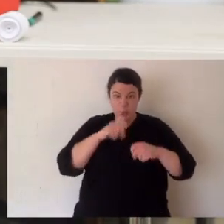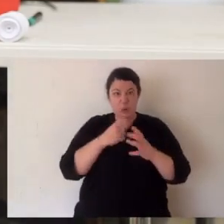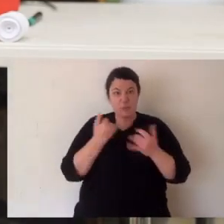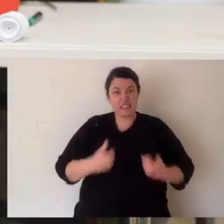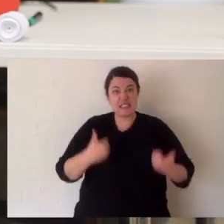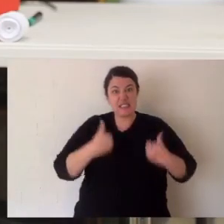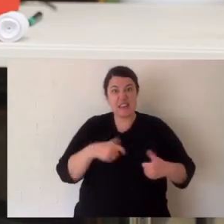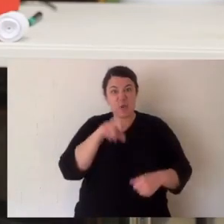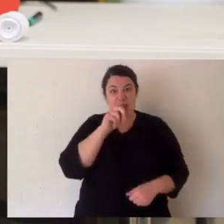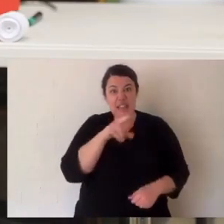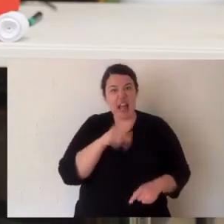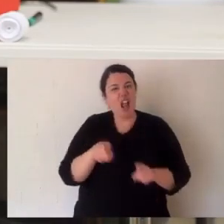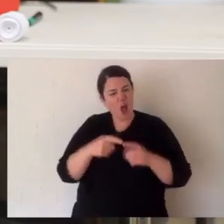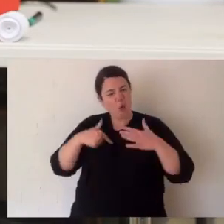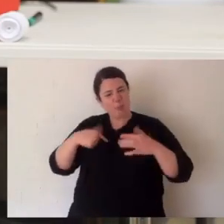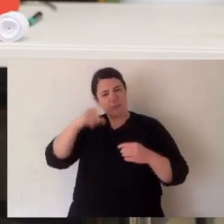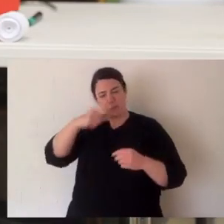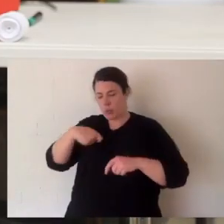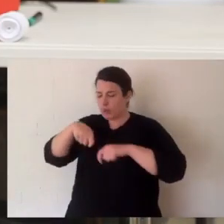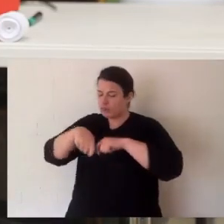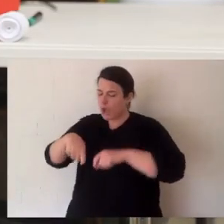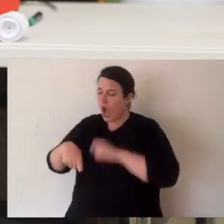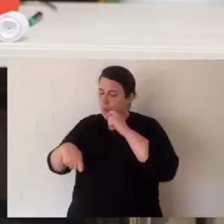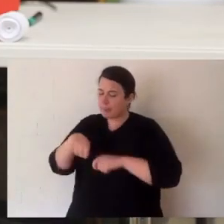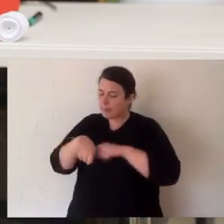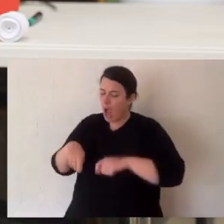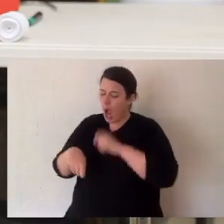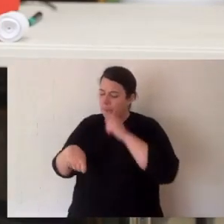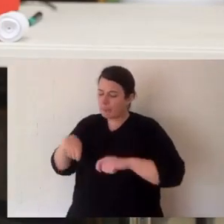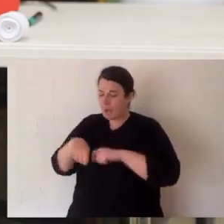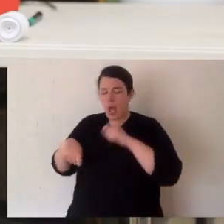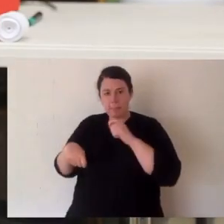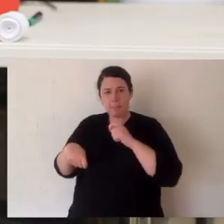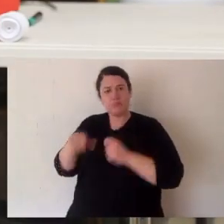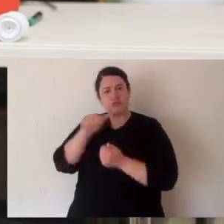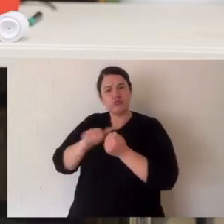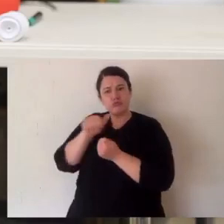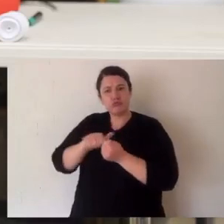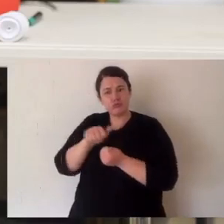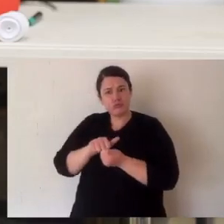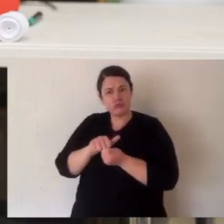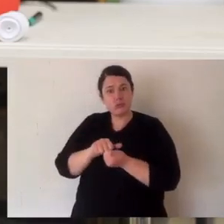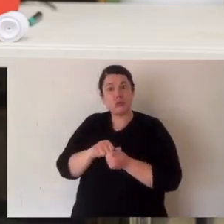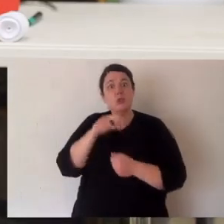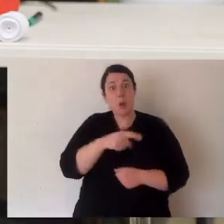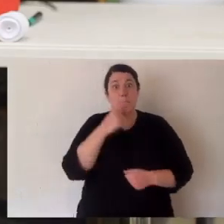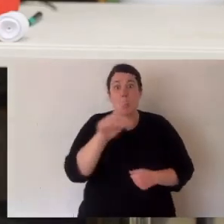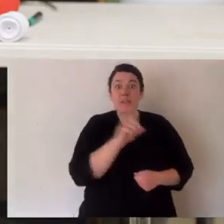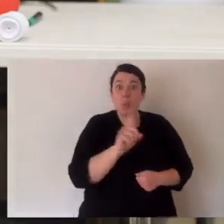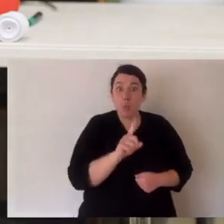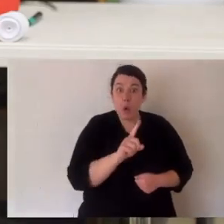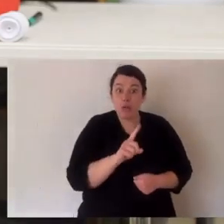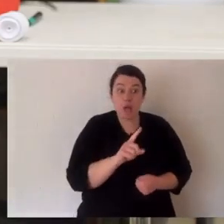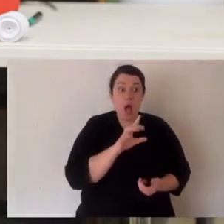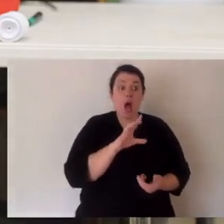We eat little bits and we chew it well. But they swallow it whole. And if it went rotten inside them, they would die. So the venom actually, it kills the prey,